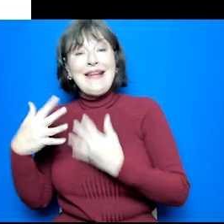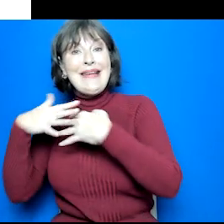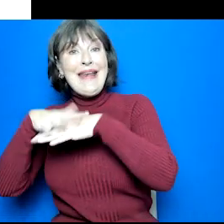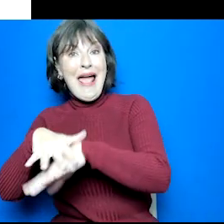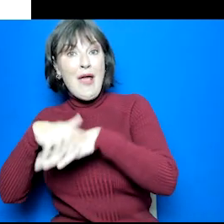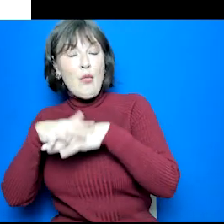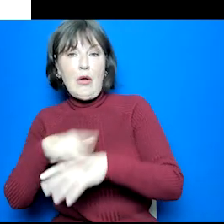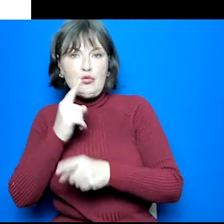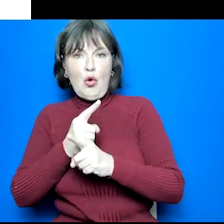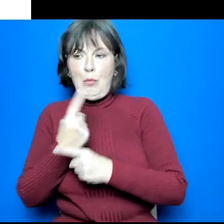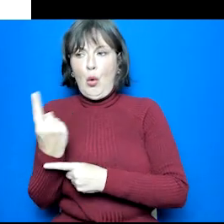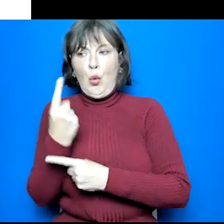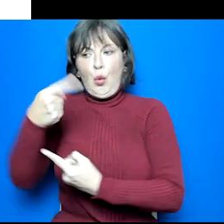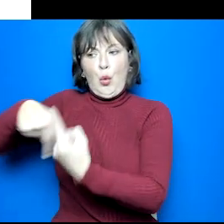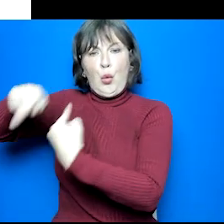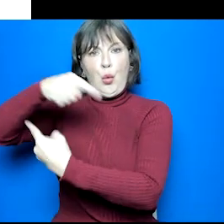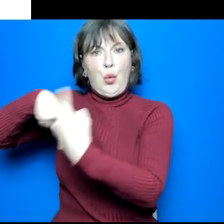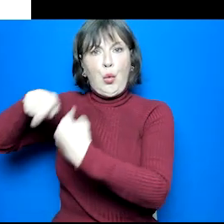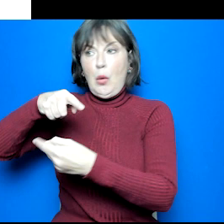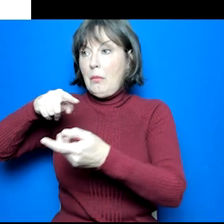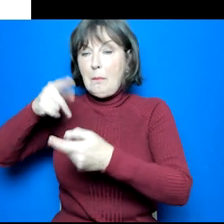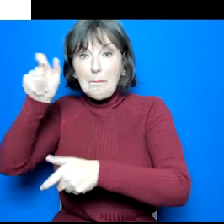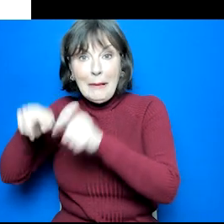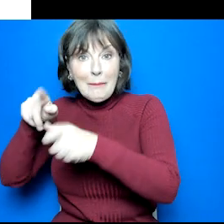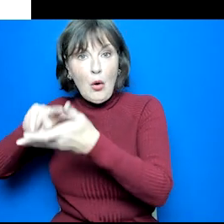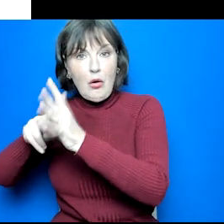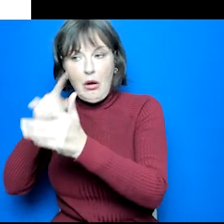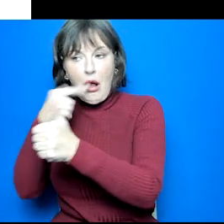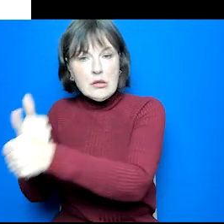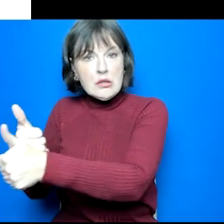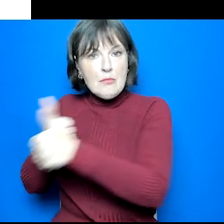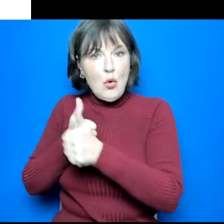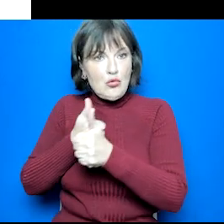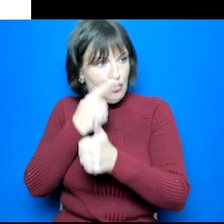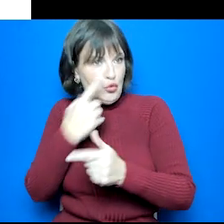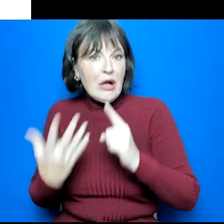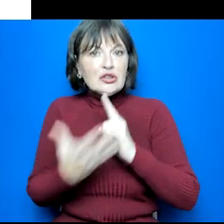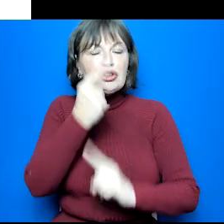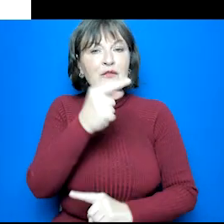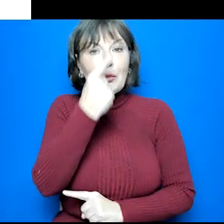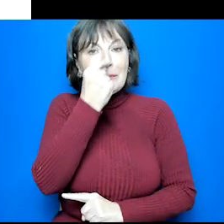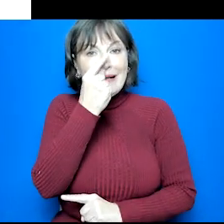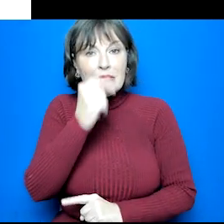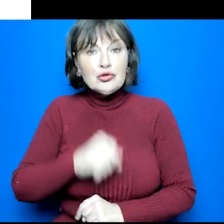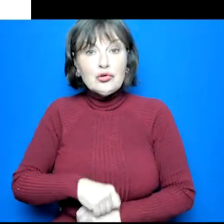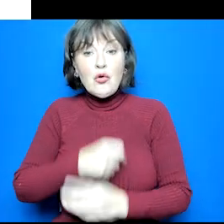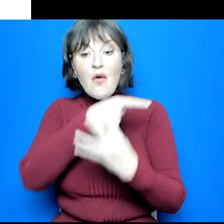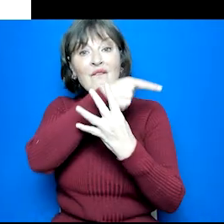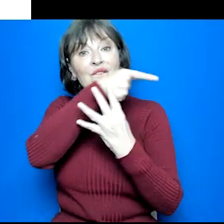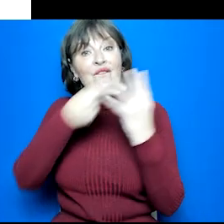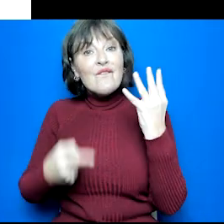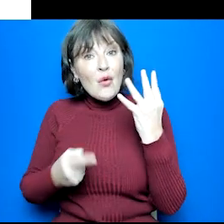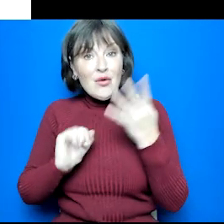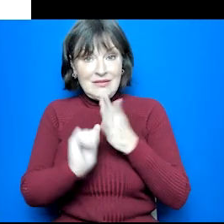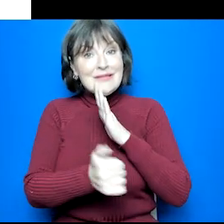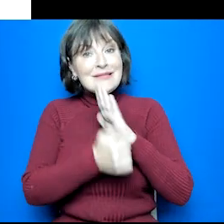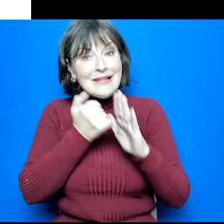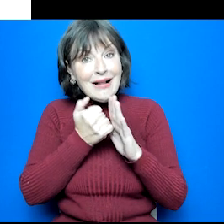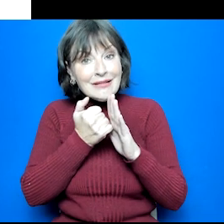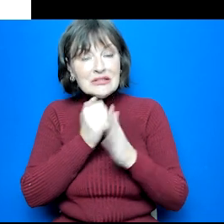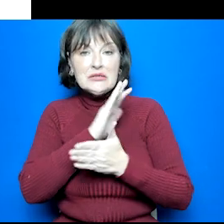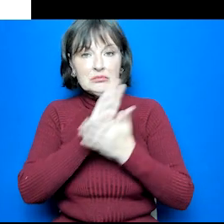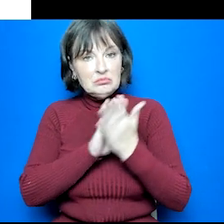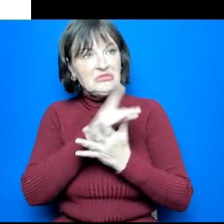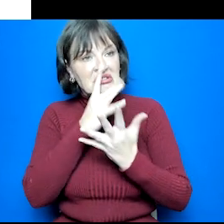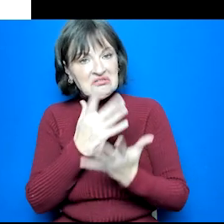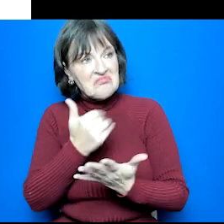you and how they can help support your decisions and actions. These skills help us to make informed decisions and realise our potential at